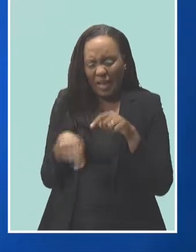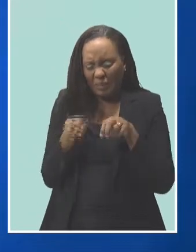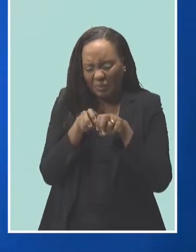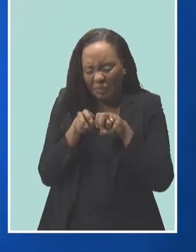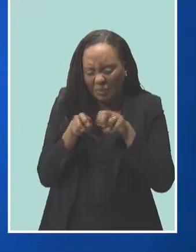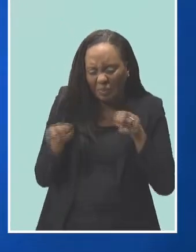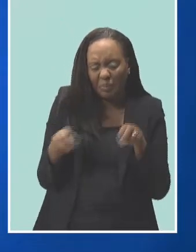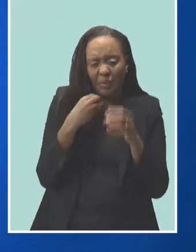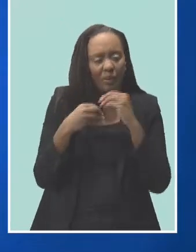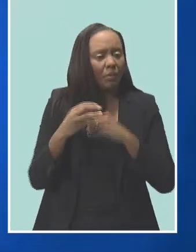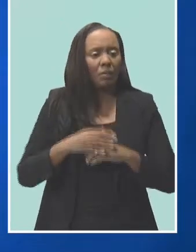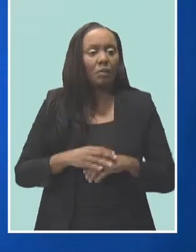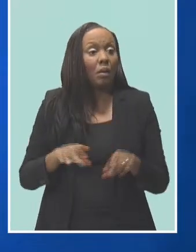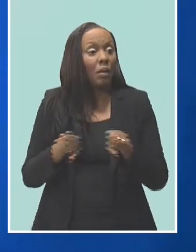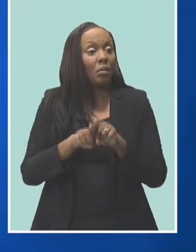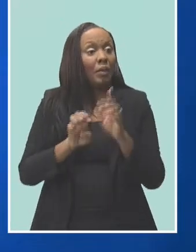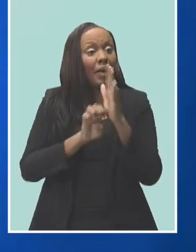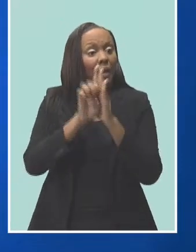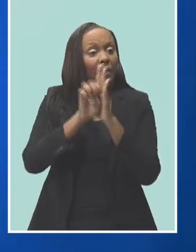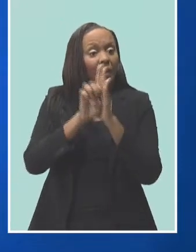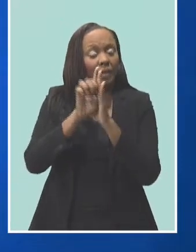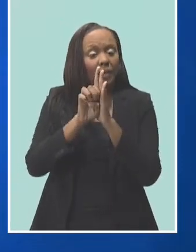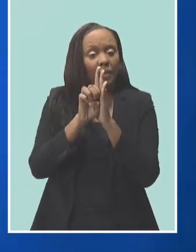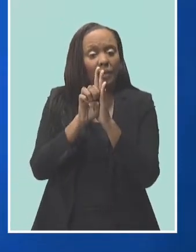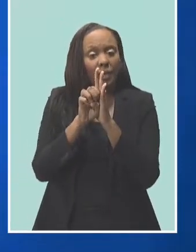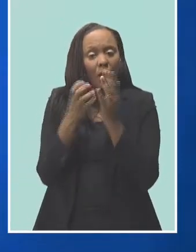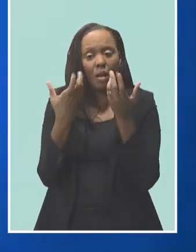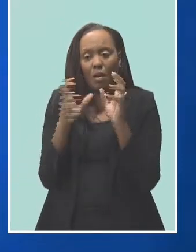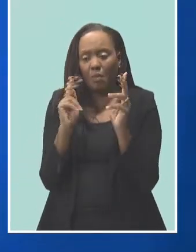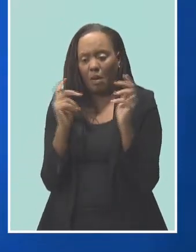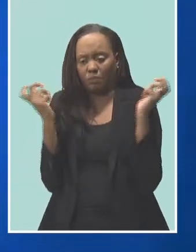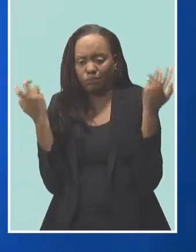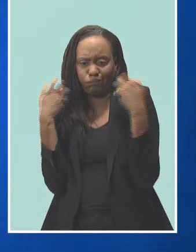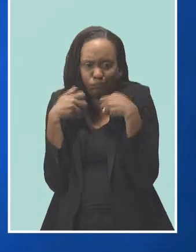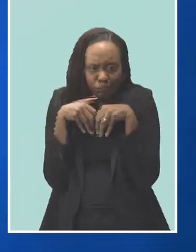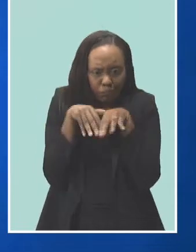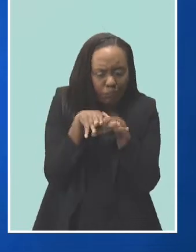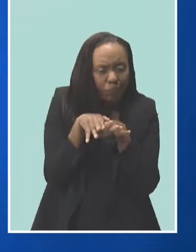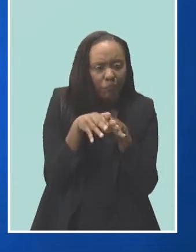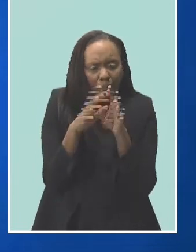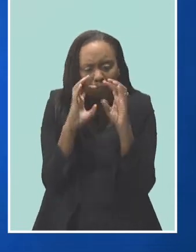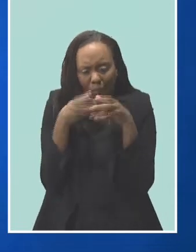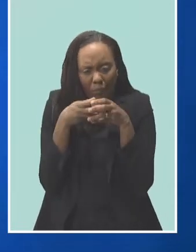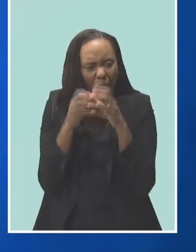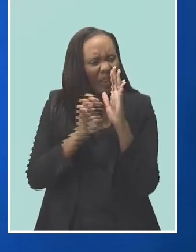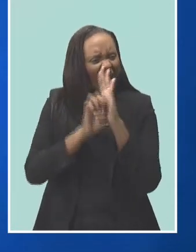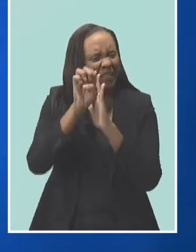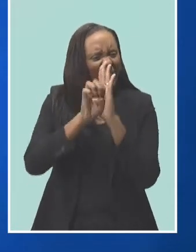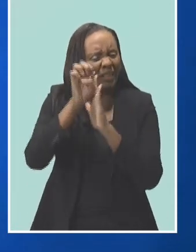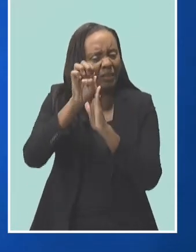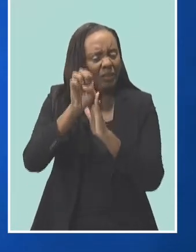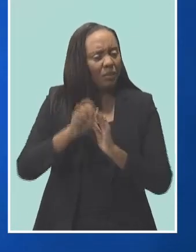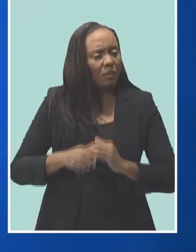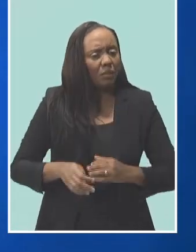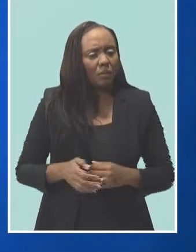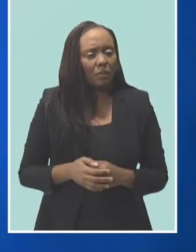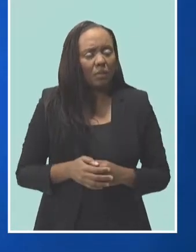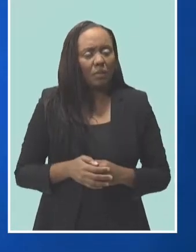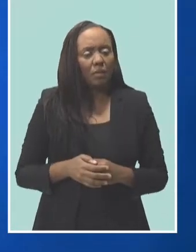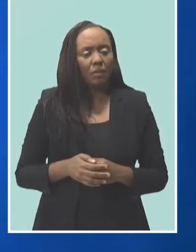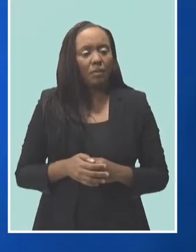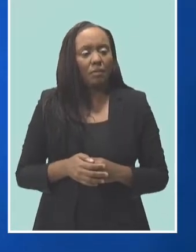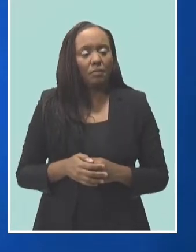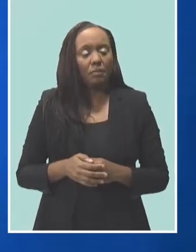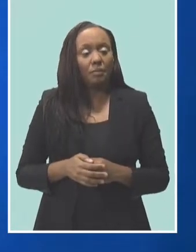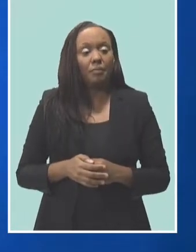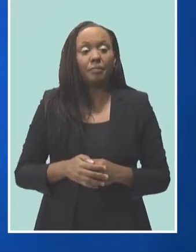elevators and so on in buildings, so that you ensure the physical distancing stays in place. Also, the wearing of masks by the